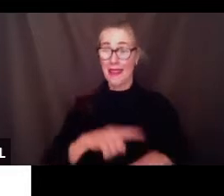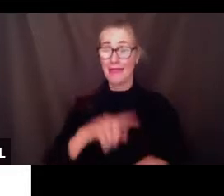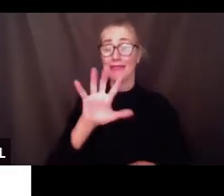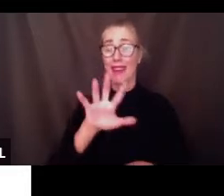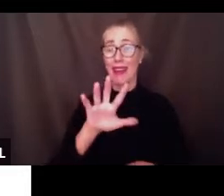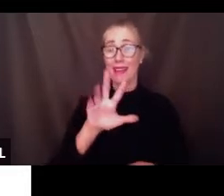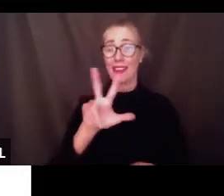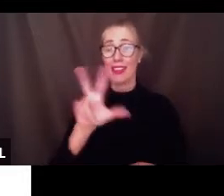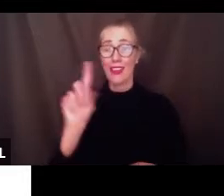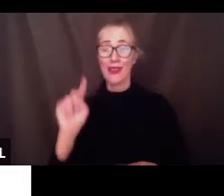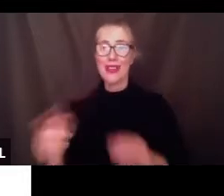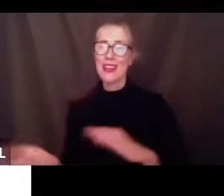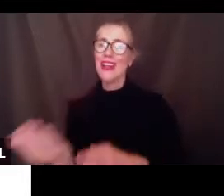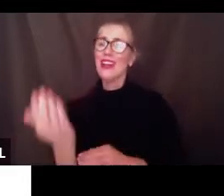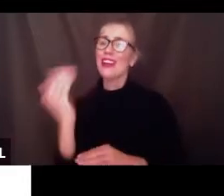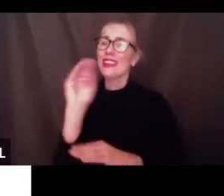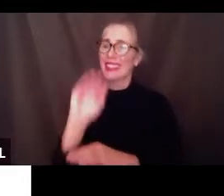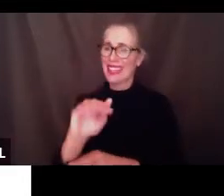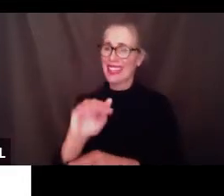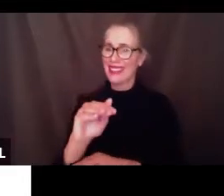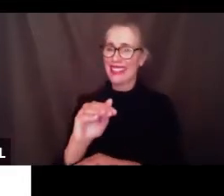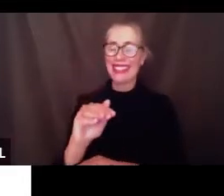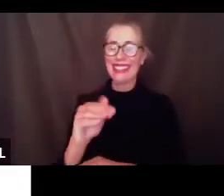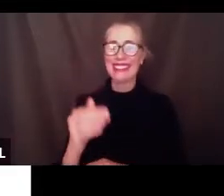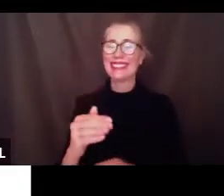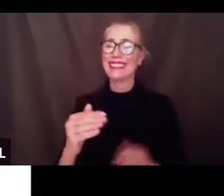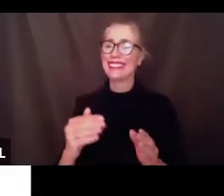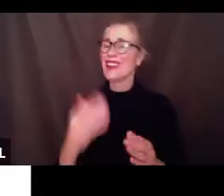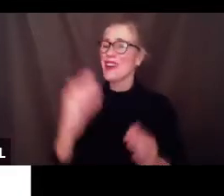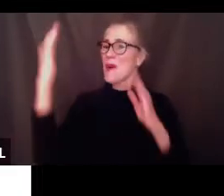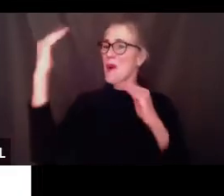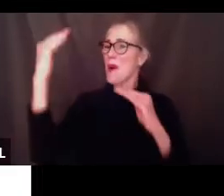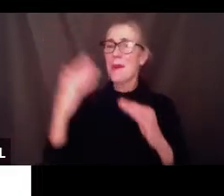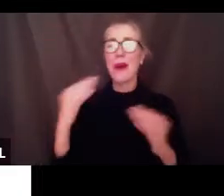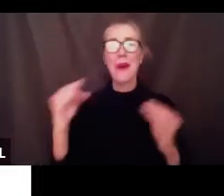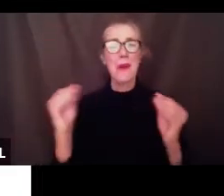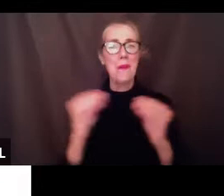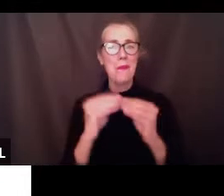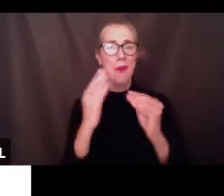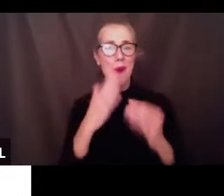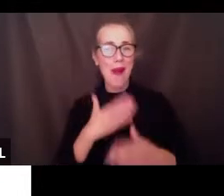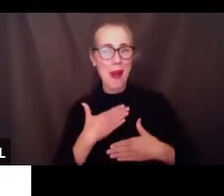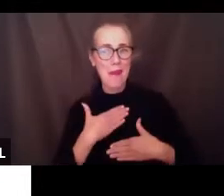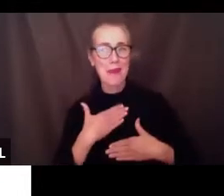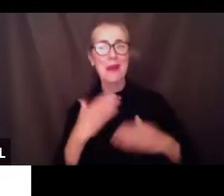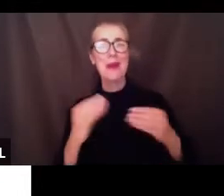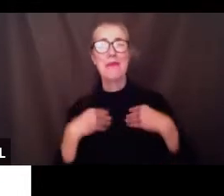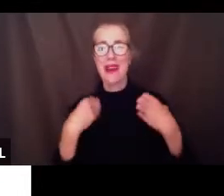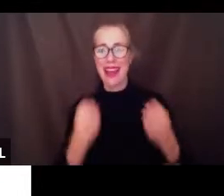Good evening and best wishes for a much happier and healthier 2021.